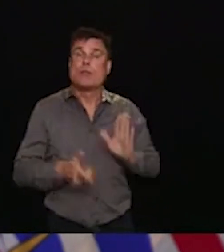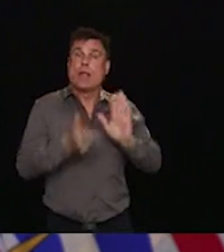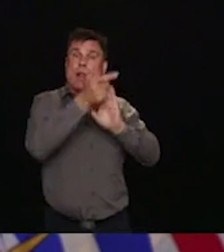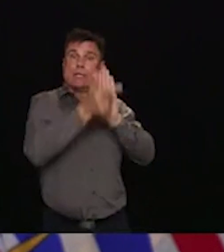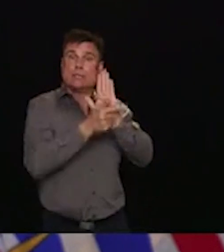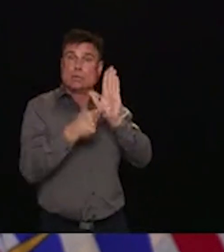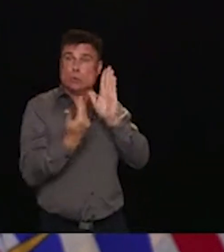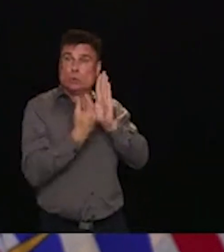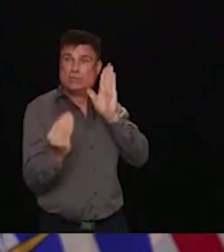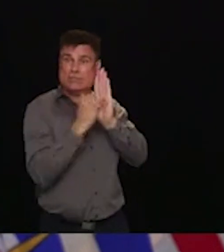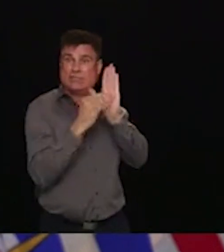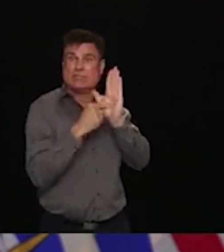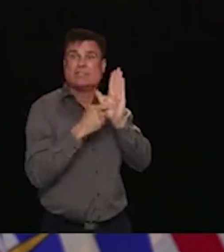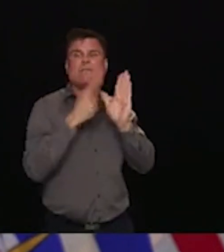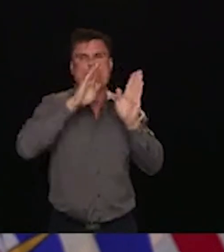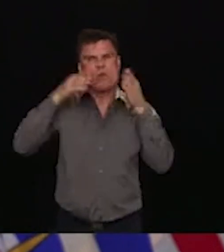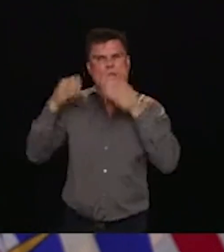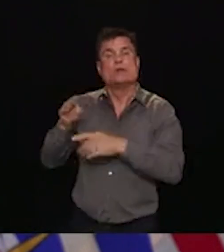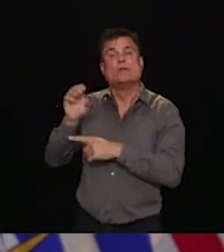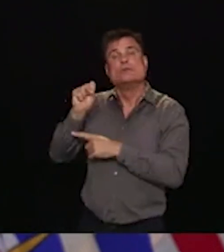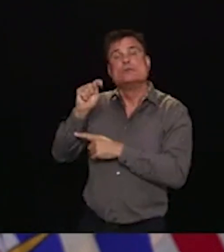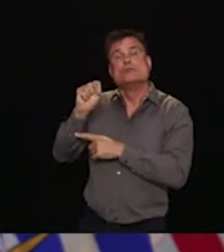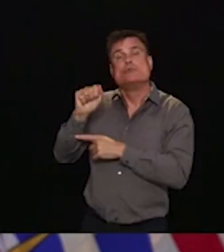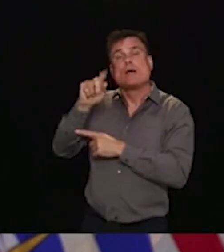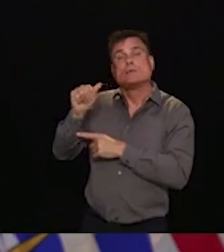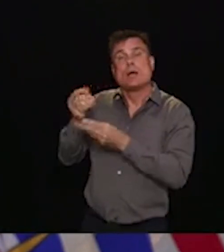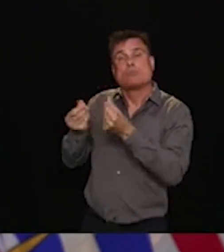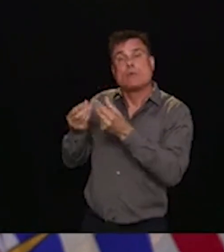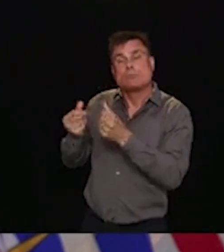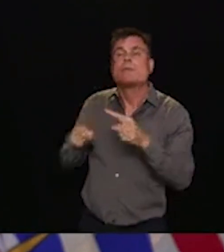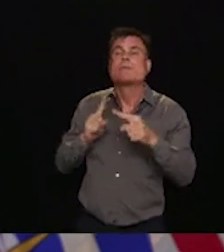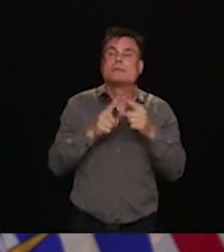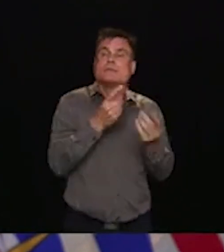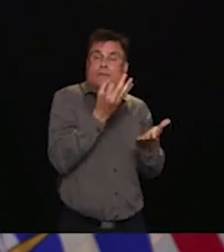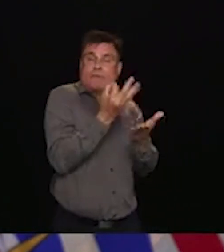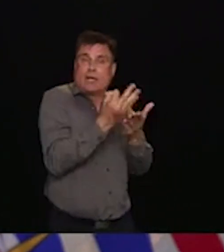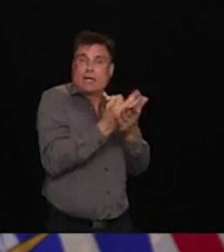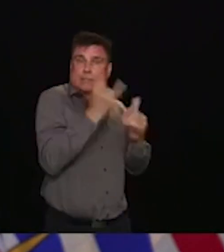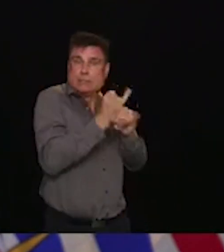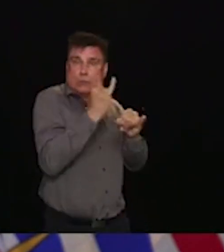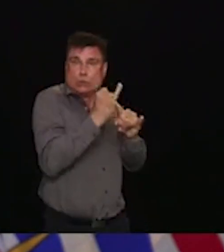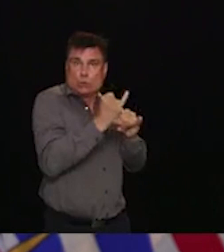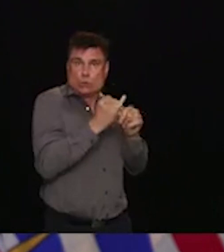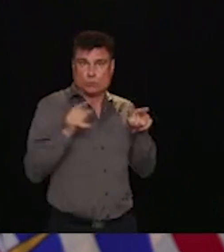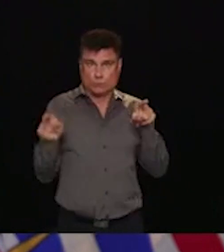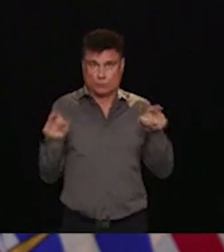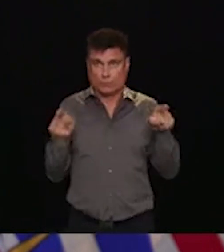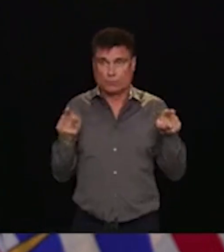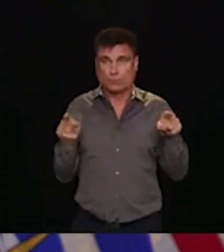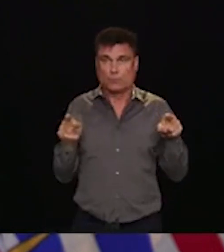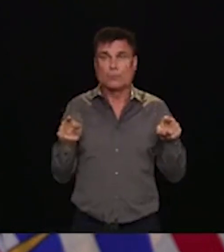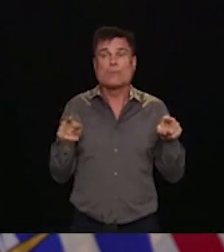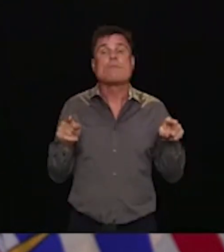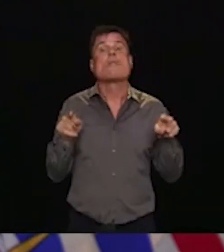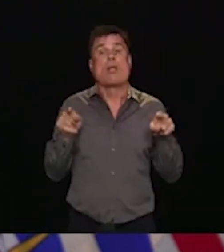transparency to the Strata insurance market, but they will give Strata councils and owners additional tools to cope with the challenges